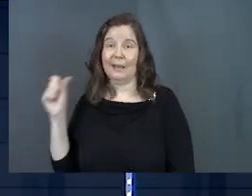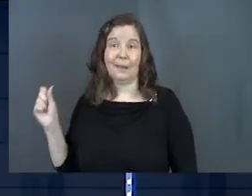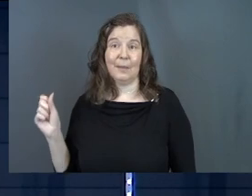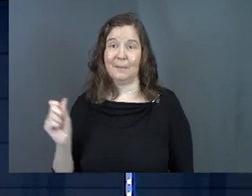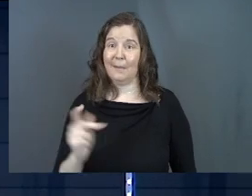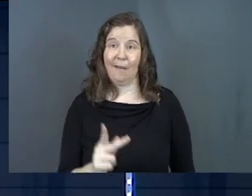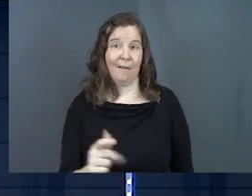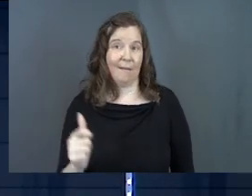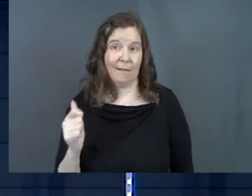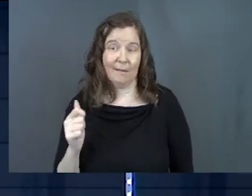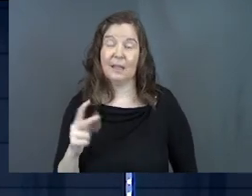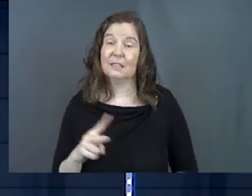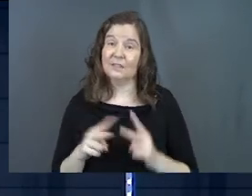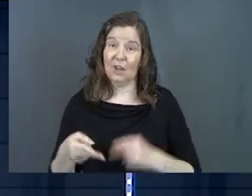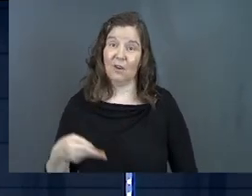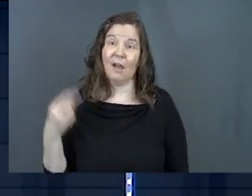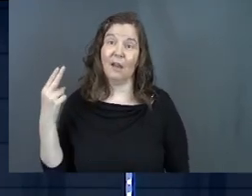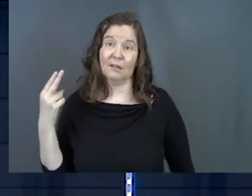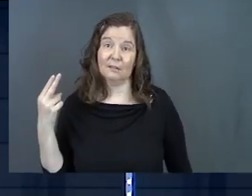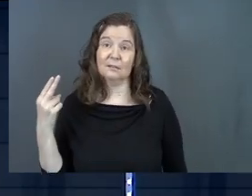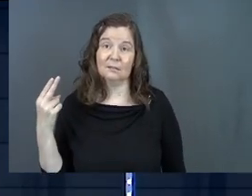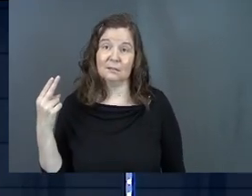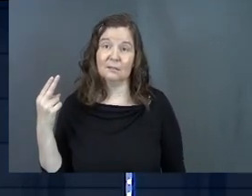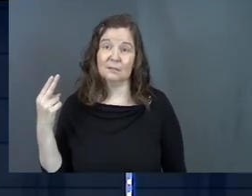coming back to church is very, very high.